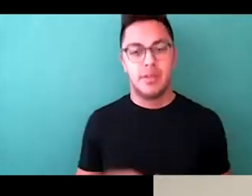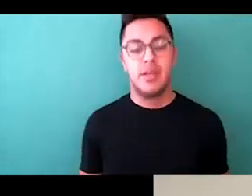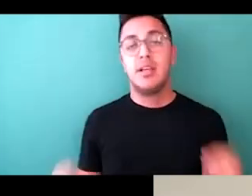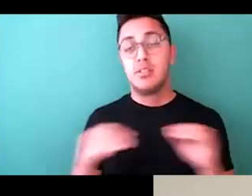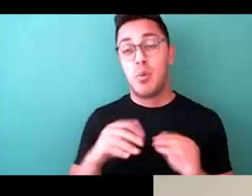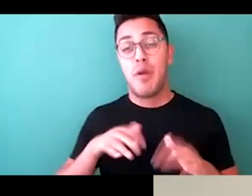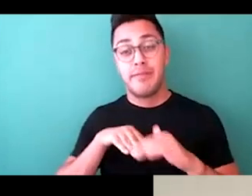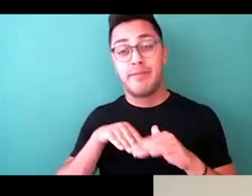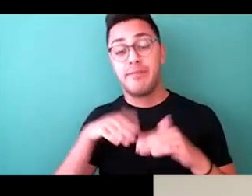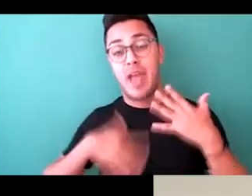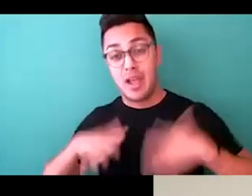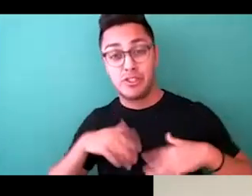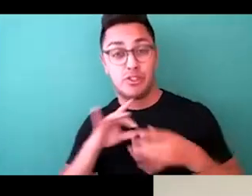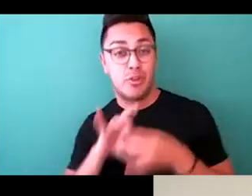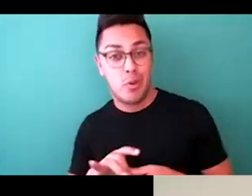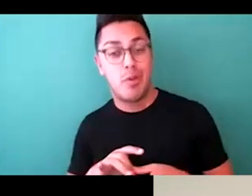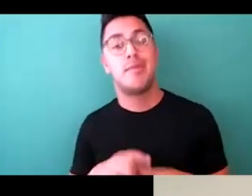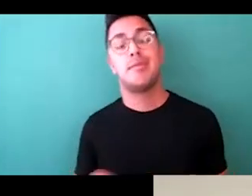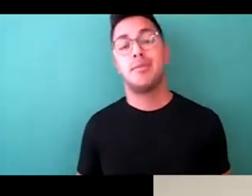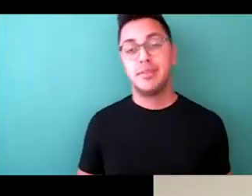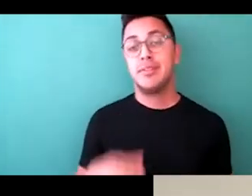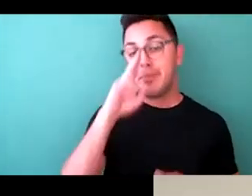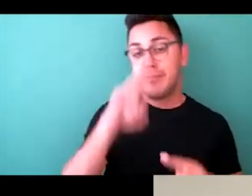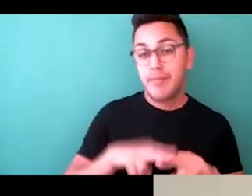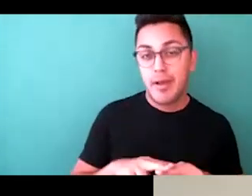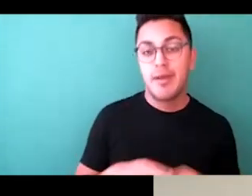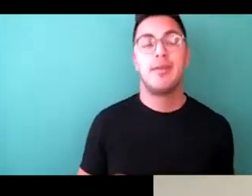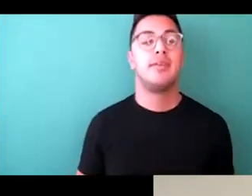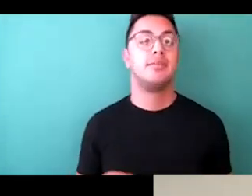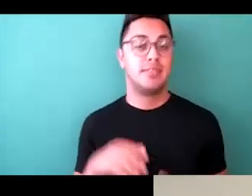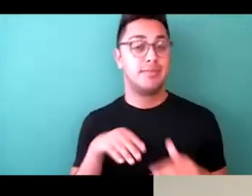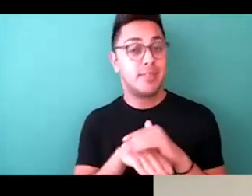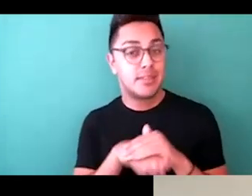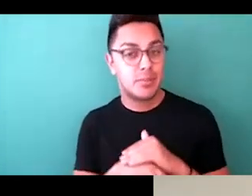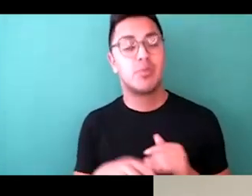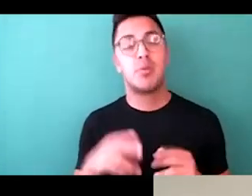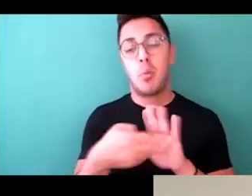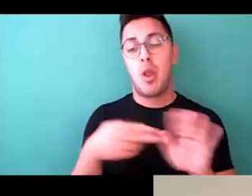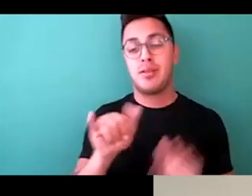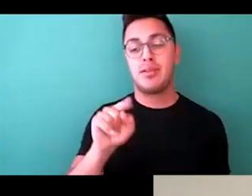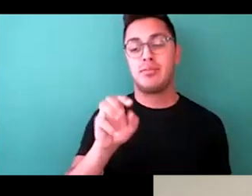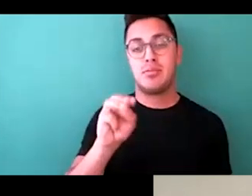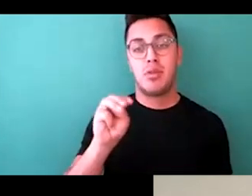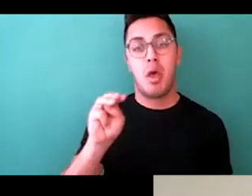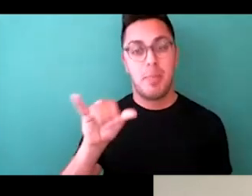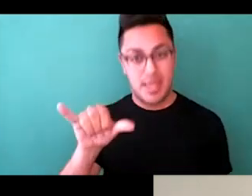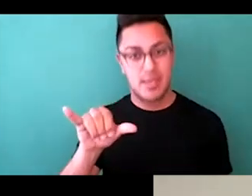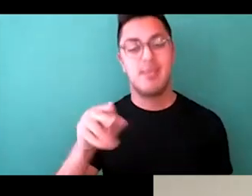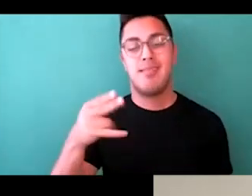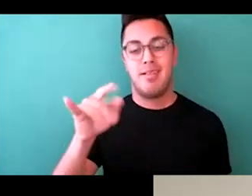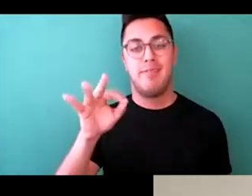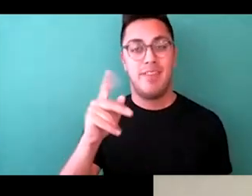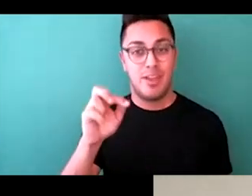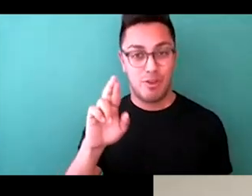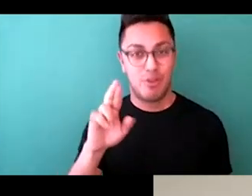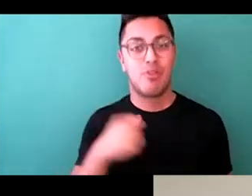it's a lot more authentic. You know, we've seen even brands like Tommy Hilfiger create adaptive labels. And when speaking to